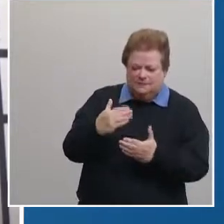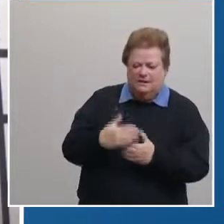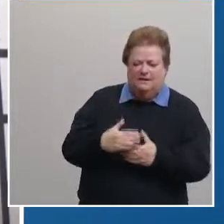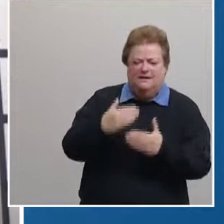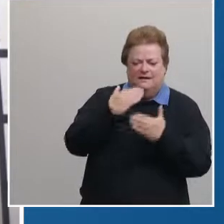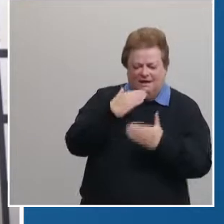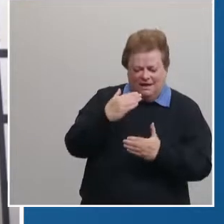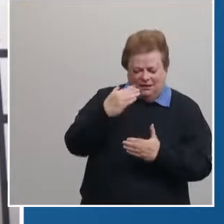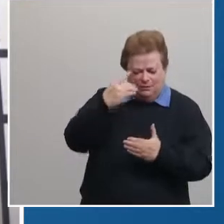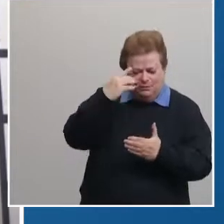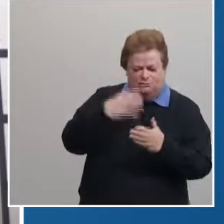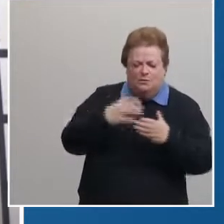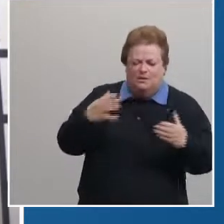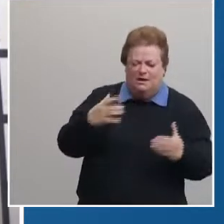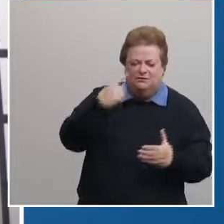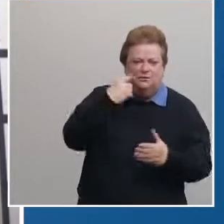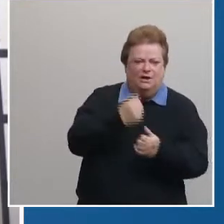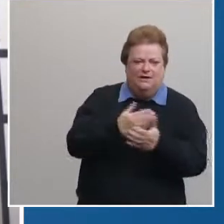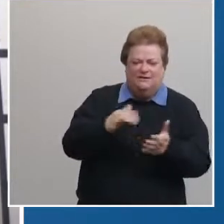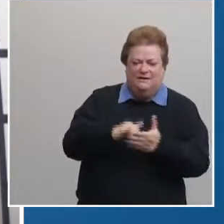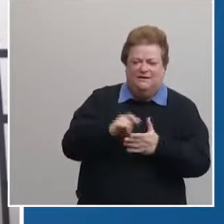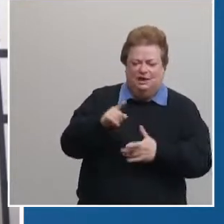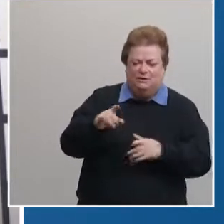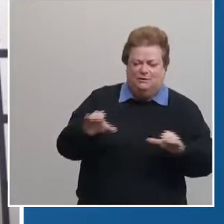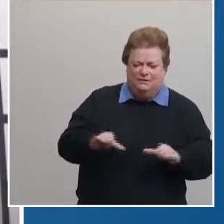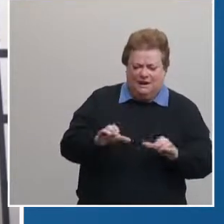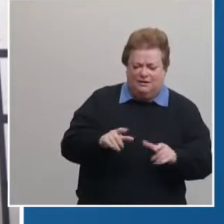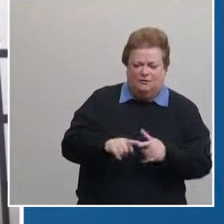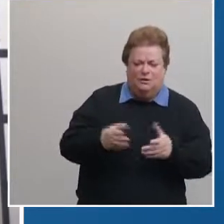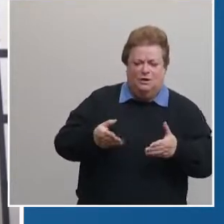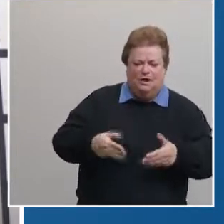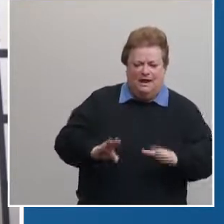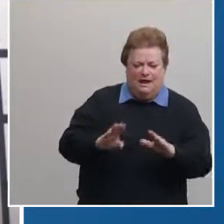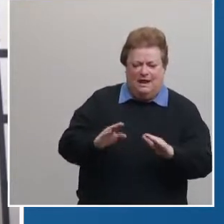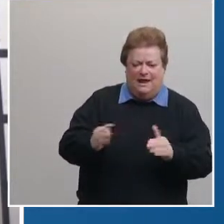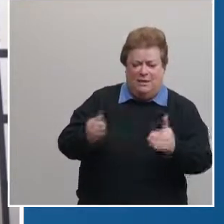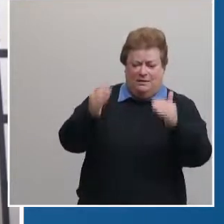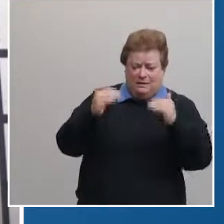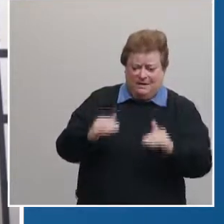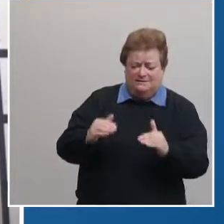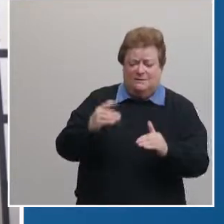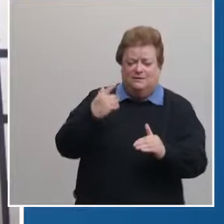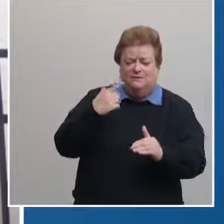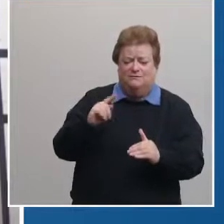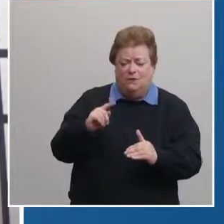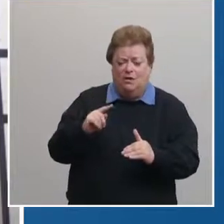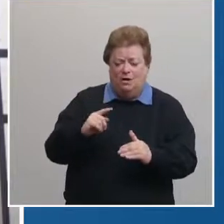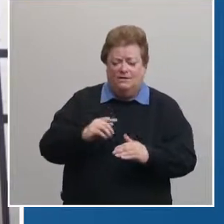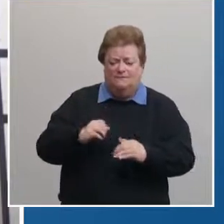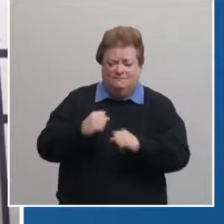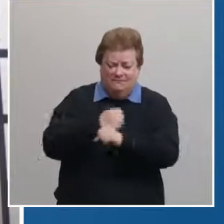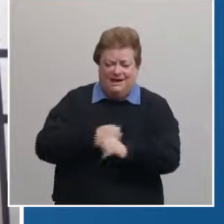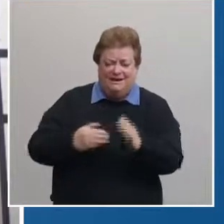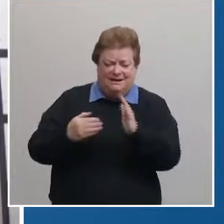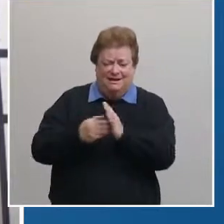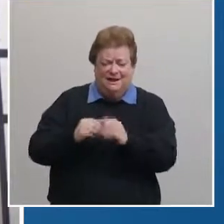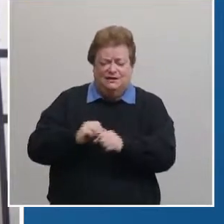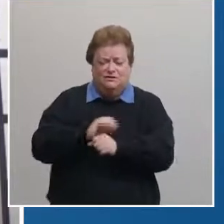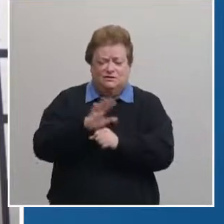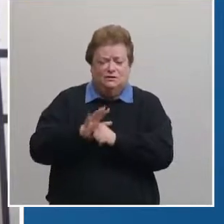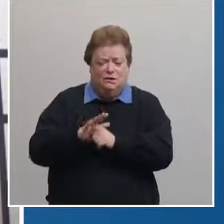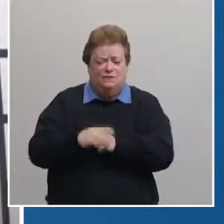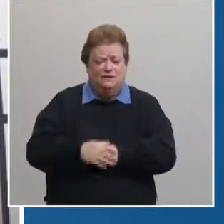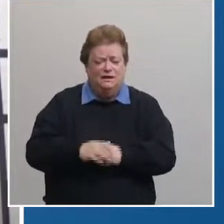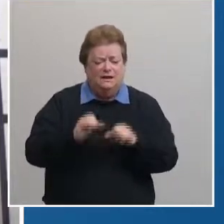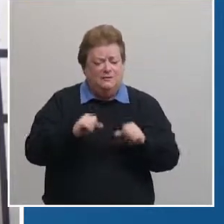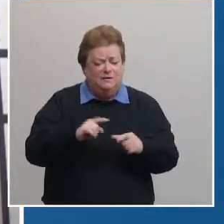so much for everything that you guys have done as far as allowing the next step in the fight with the pandemic this ability to